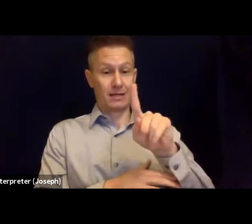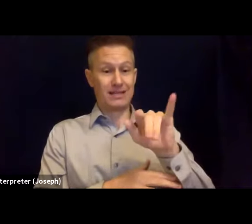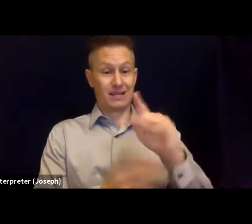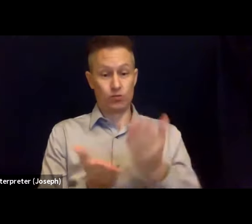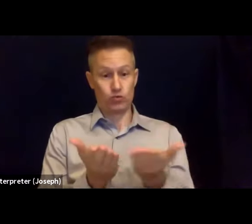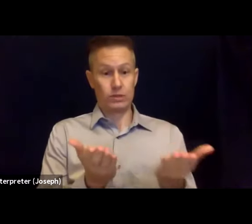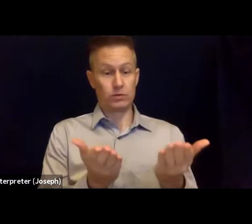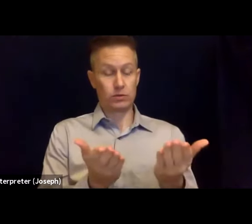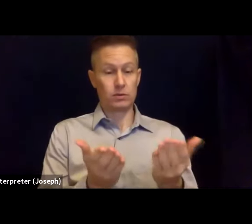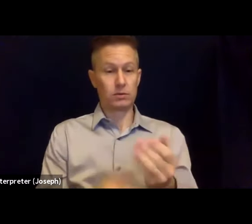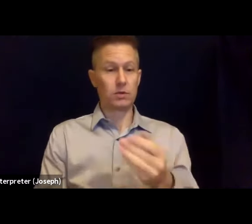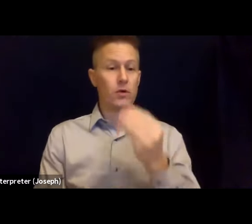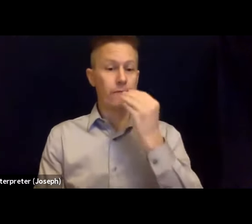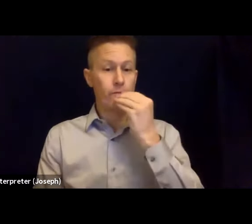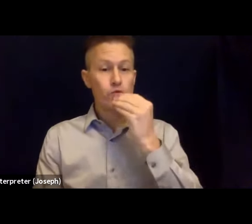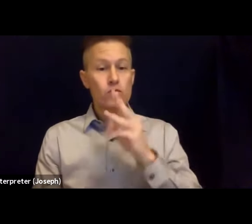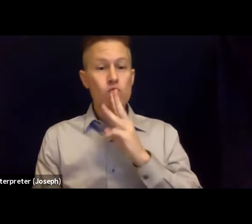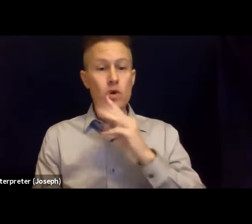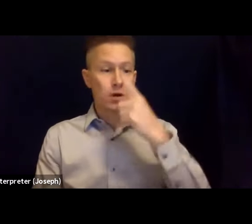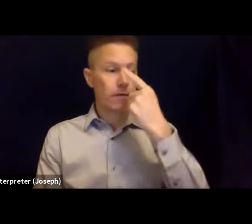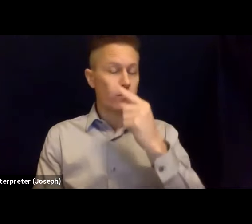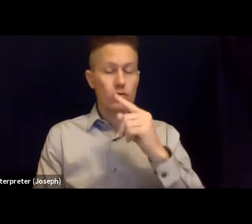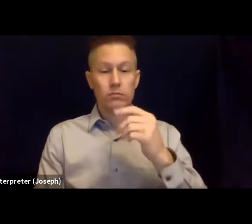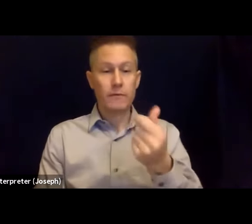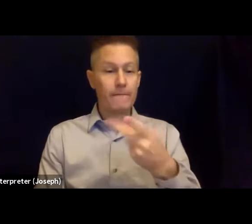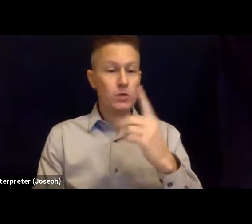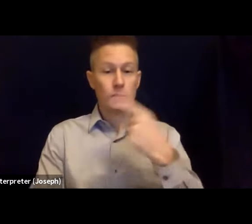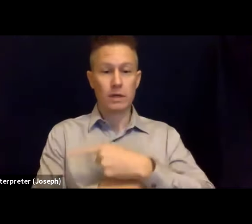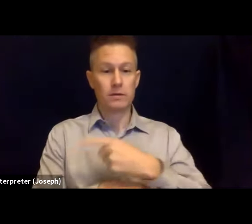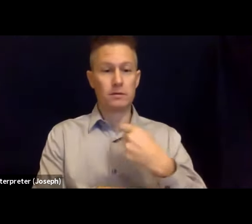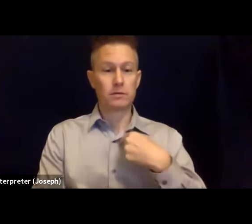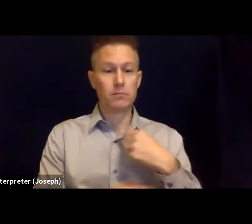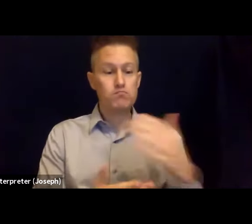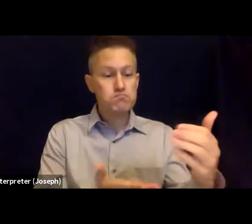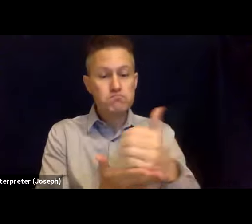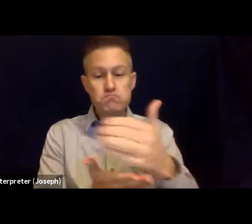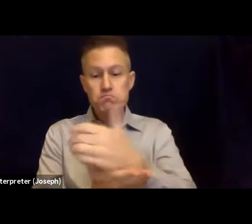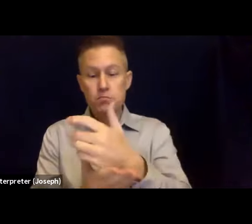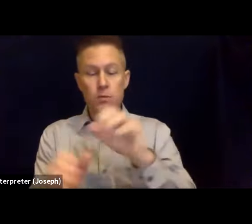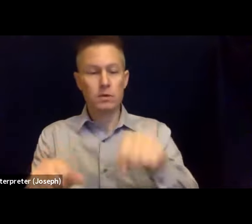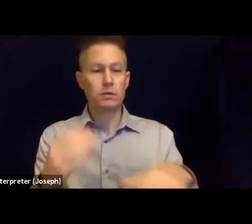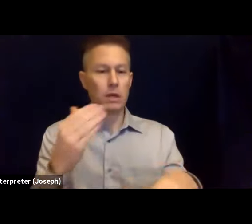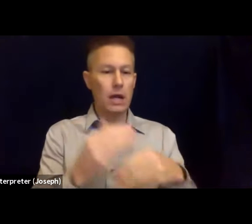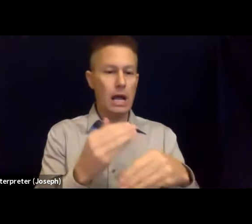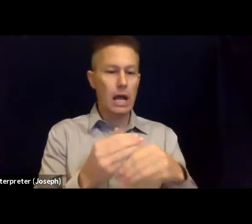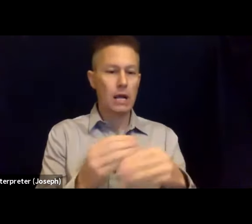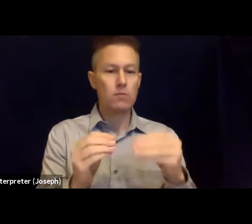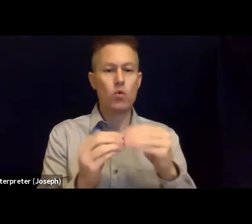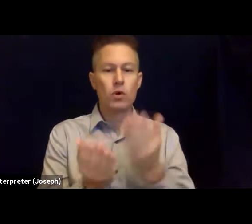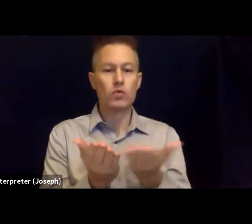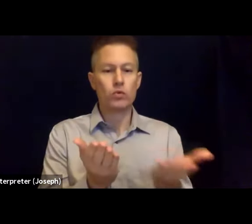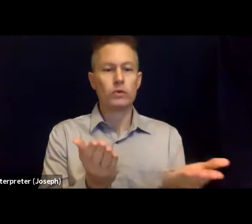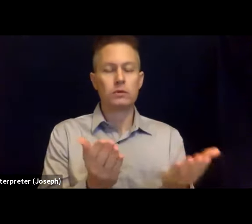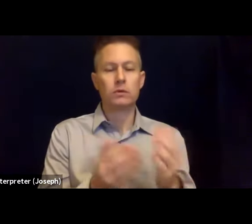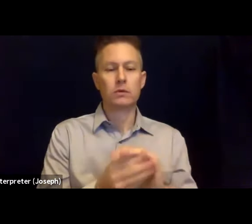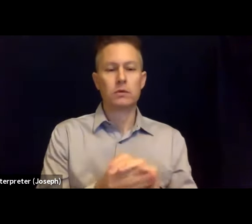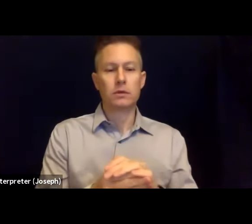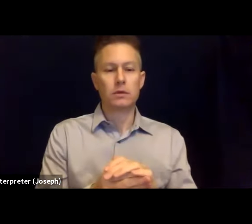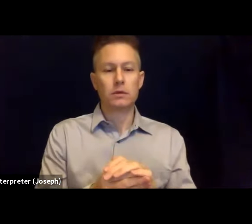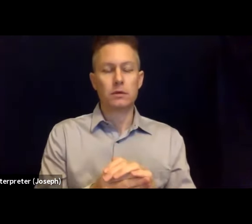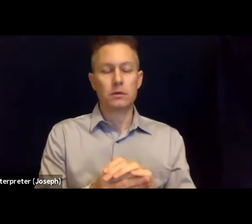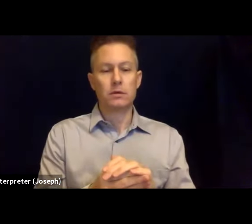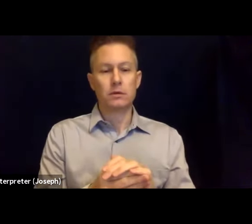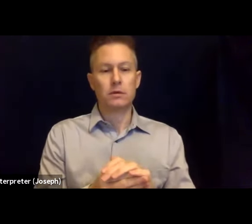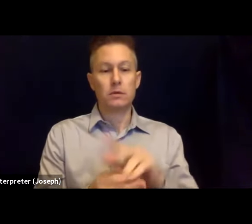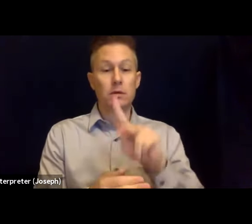um, compiling essential supplies we already have and then adding resources as, as resources, excuse me, adding